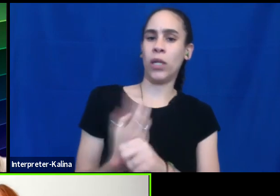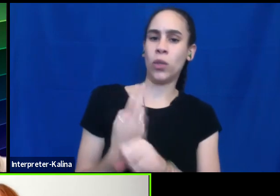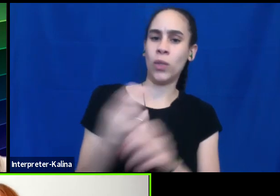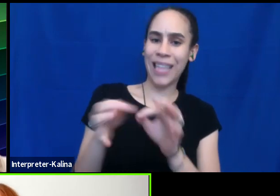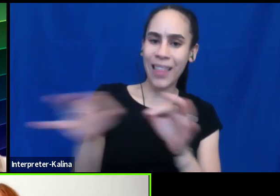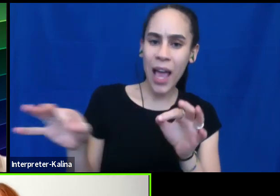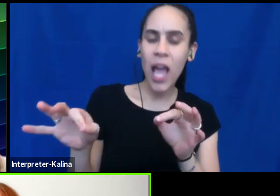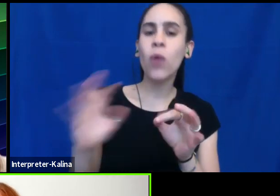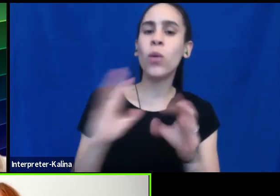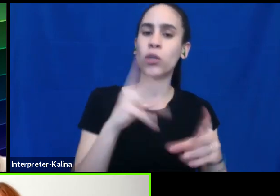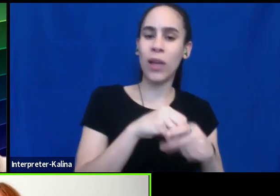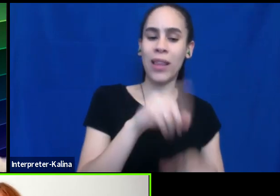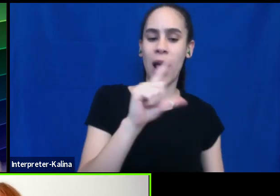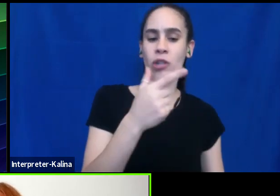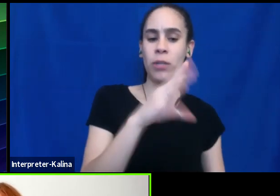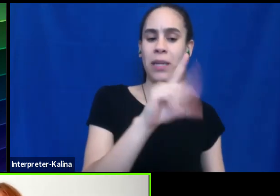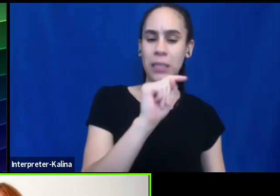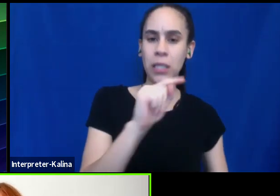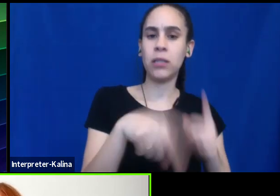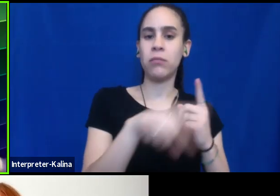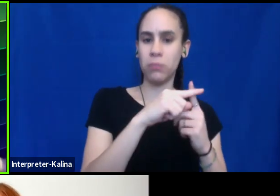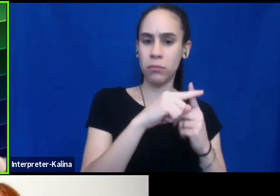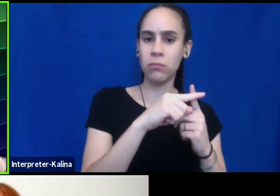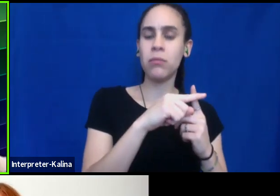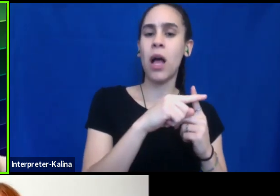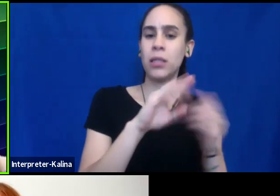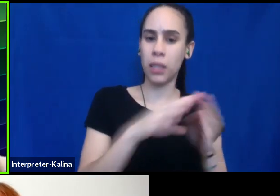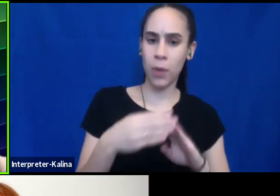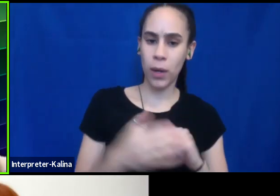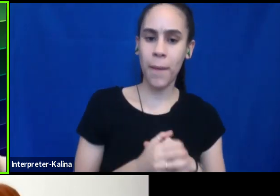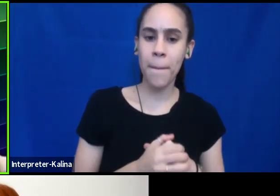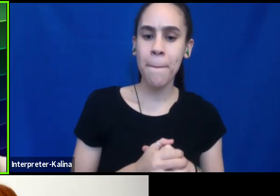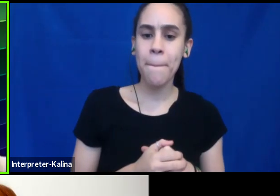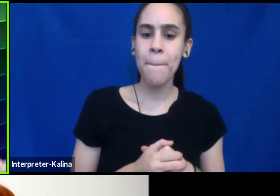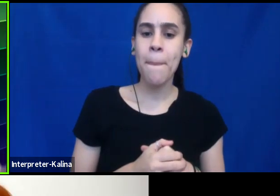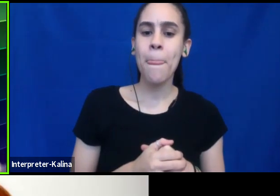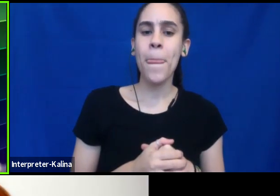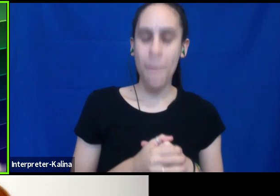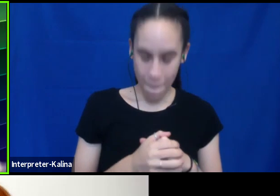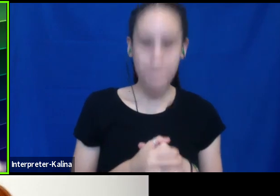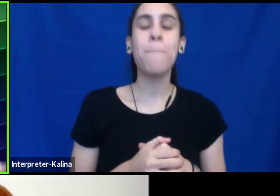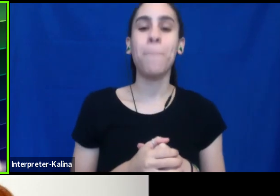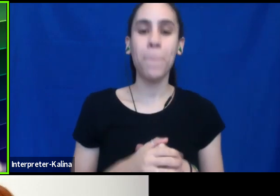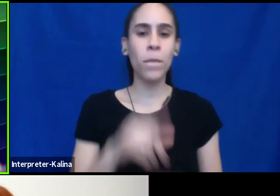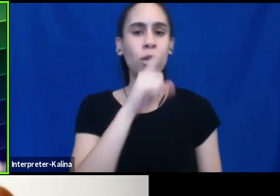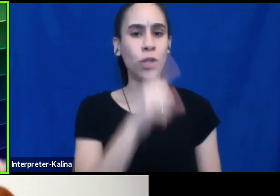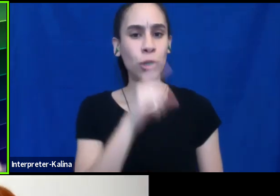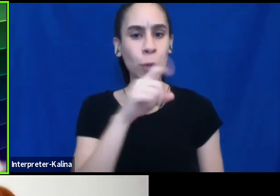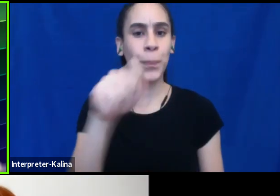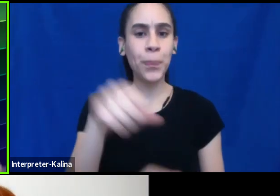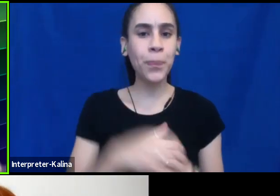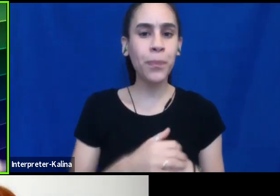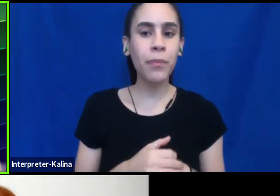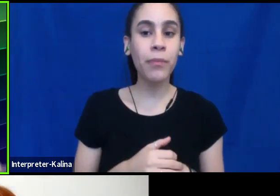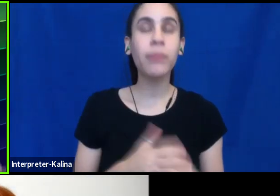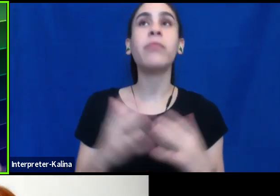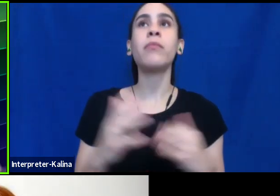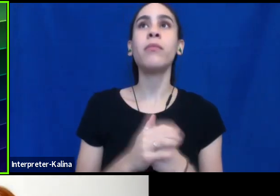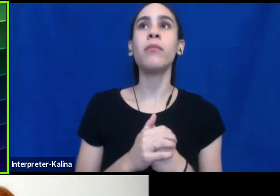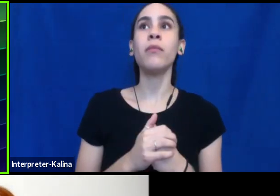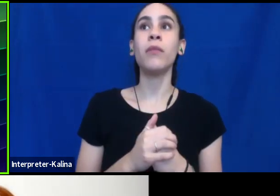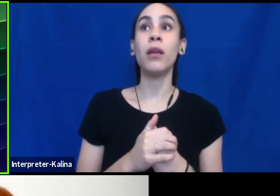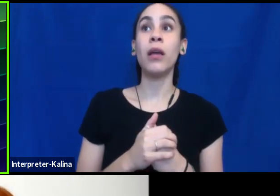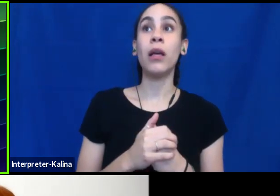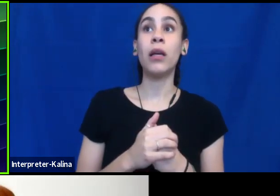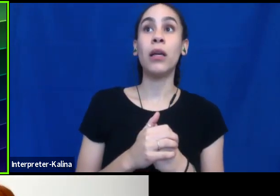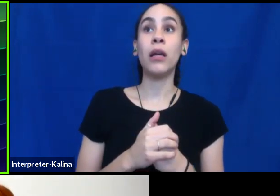plus community? Sure. Yeah. Um, so I actually, I eat neither in my workshops